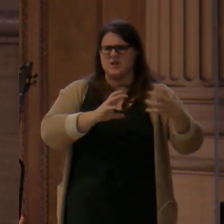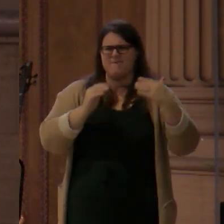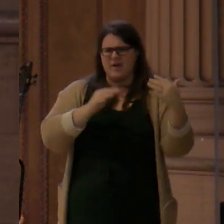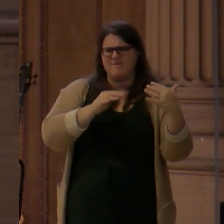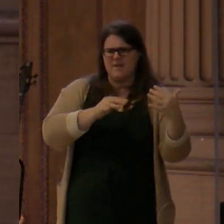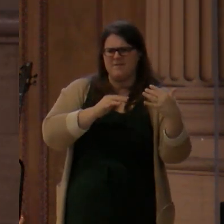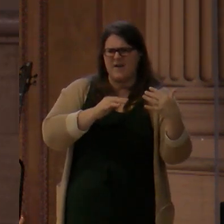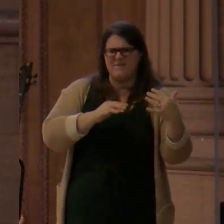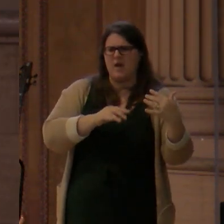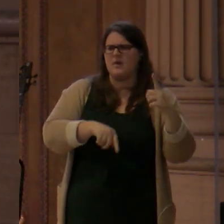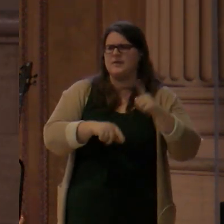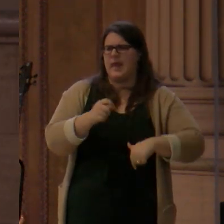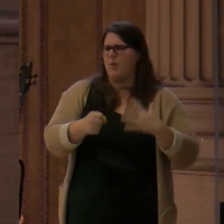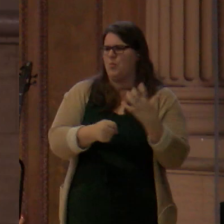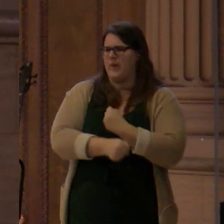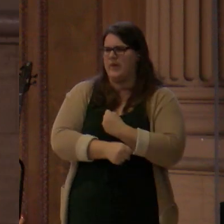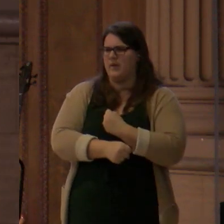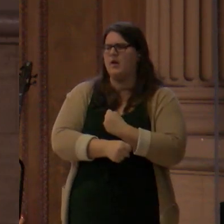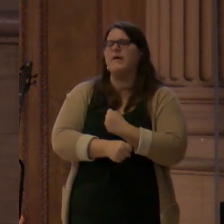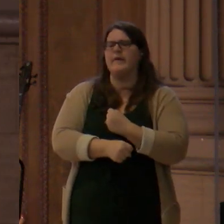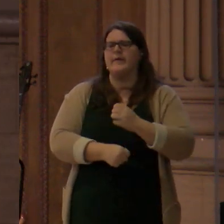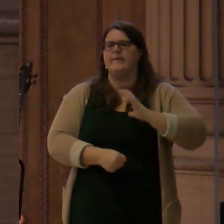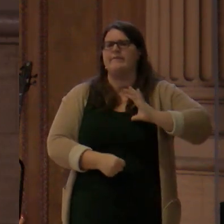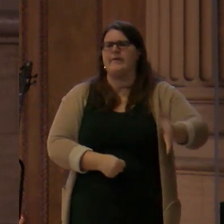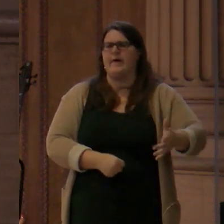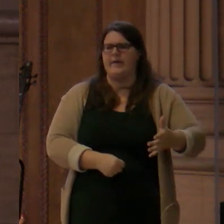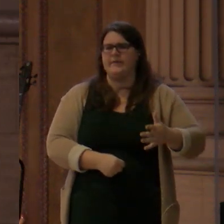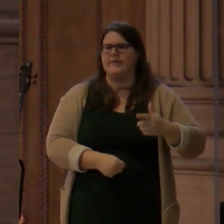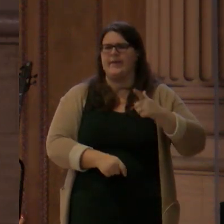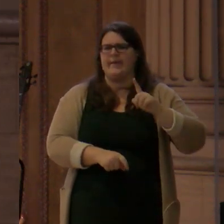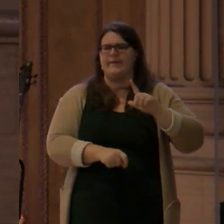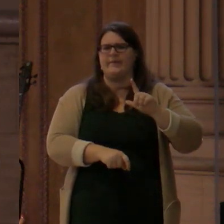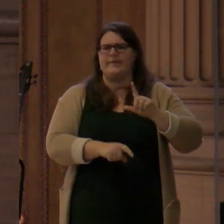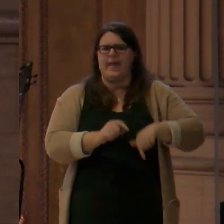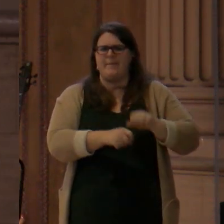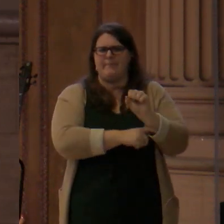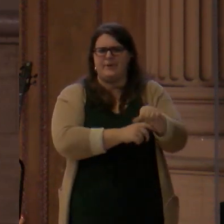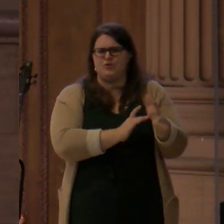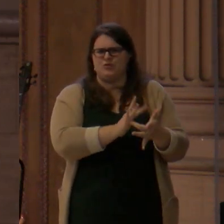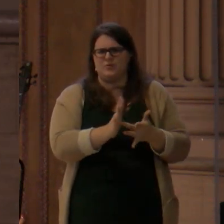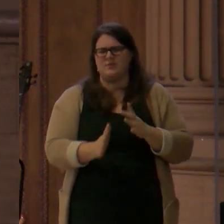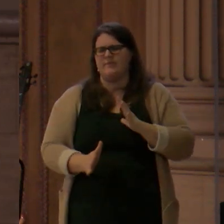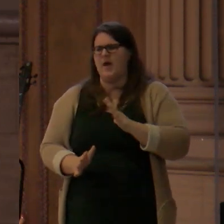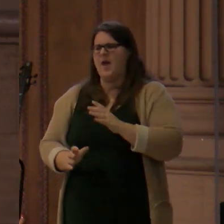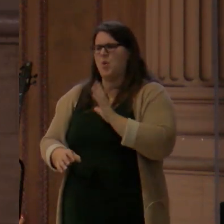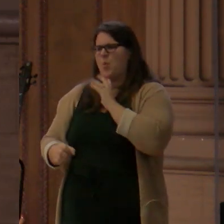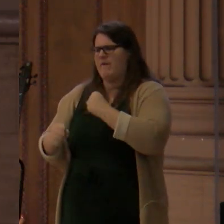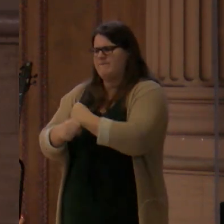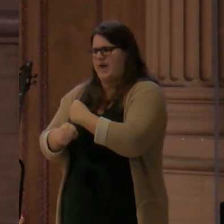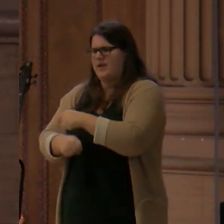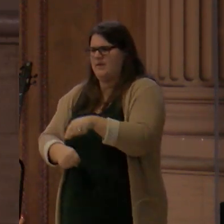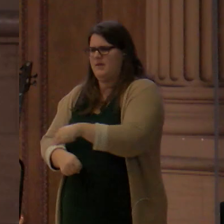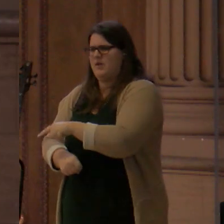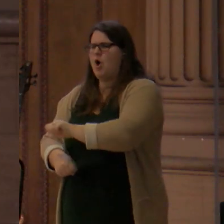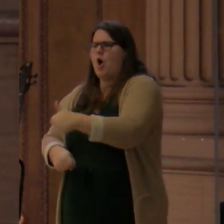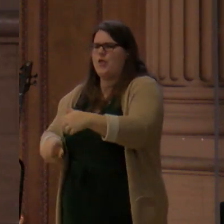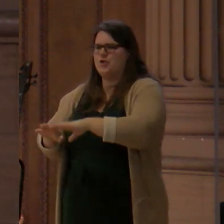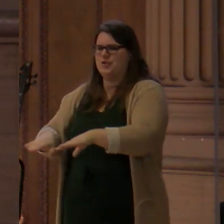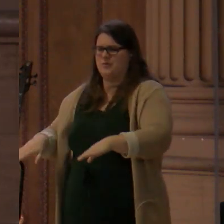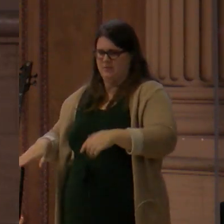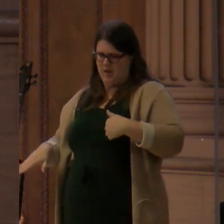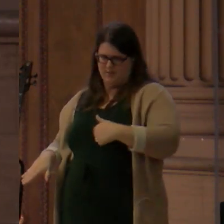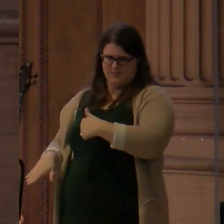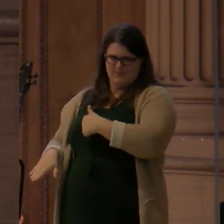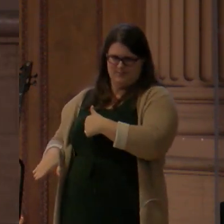people, because he can't kill Jesus. And so what does that teach us? Well, it teaches us that as the people of God,